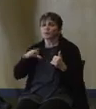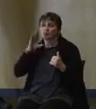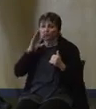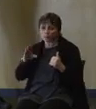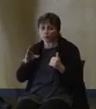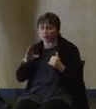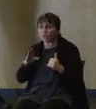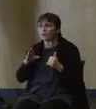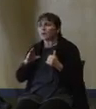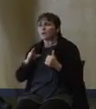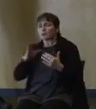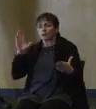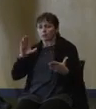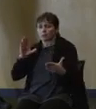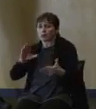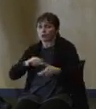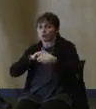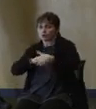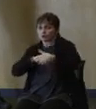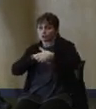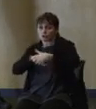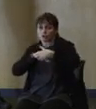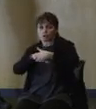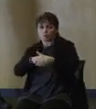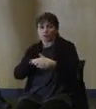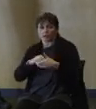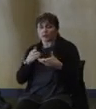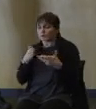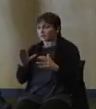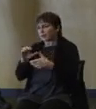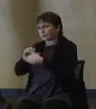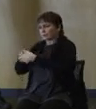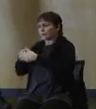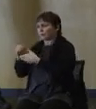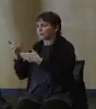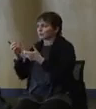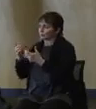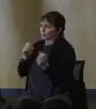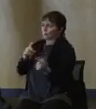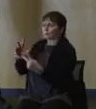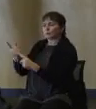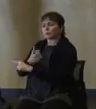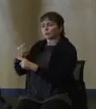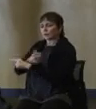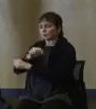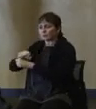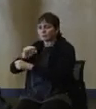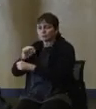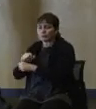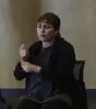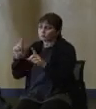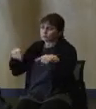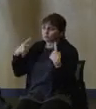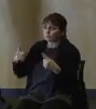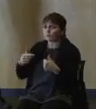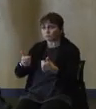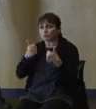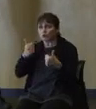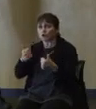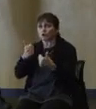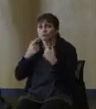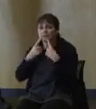towing assets and allow them to get back to their normal day to day work. We had extraordinary success with the trailer ban.